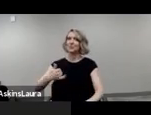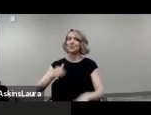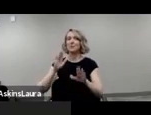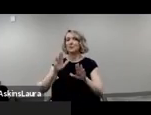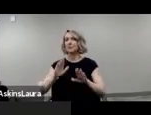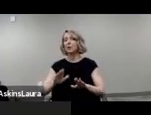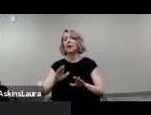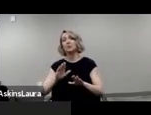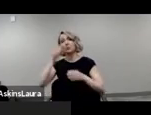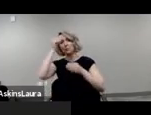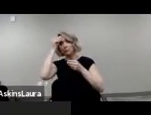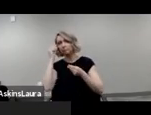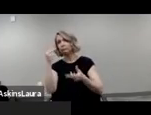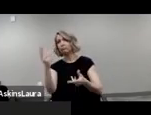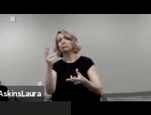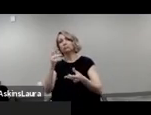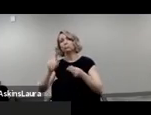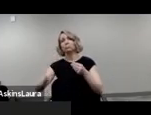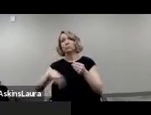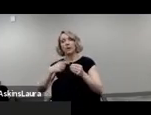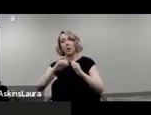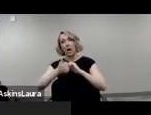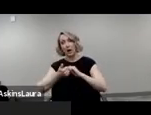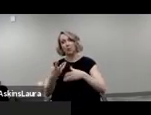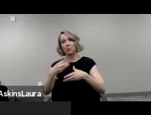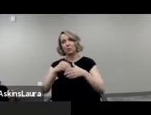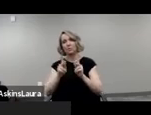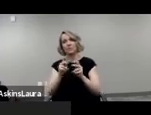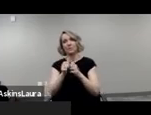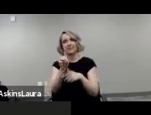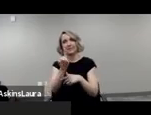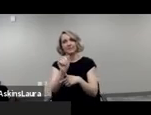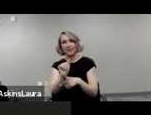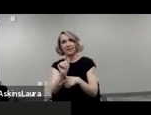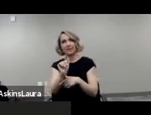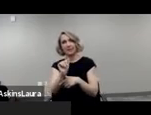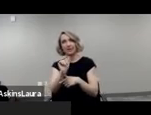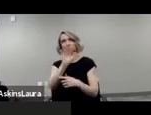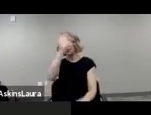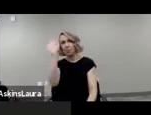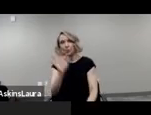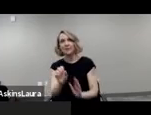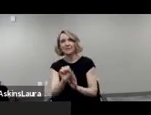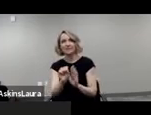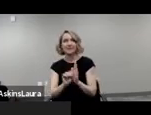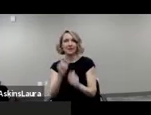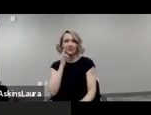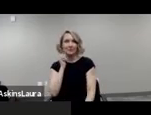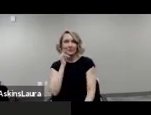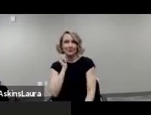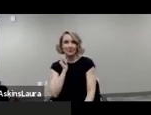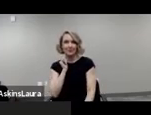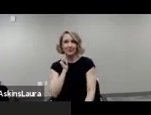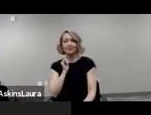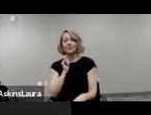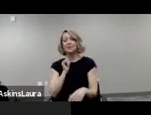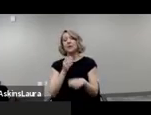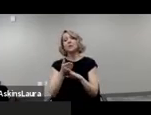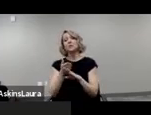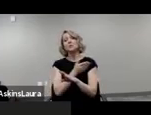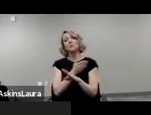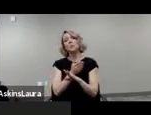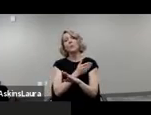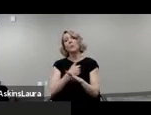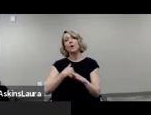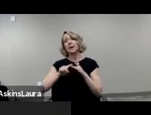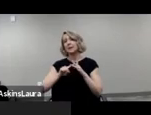informative webinar on how to include people with disabilities across, um, the state of California. And with that, before